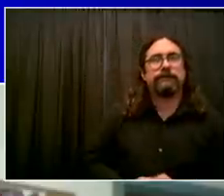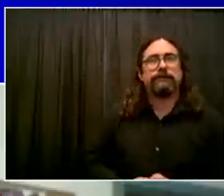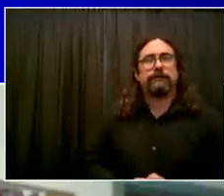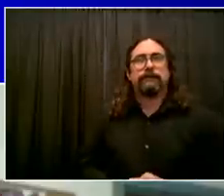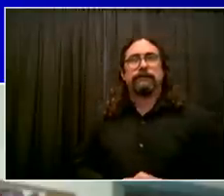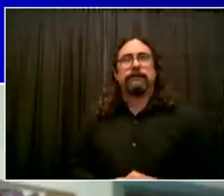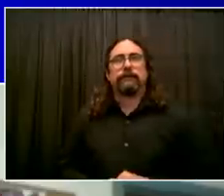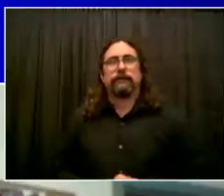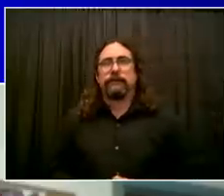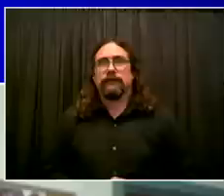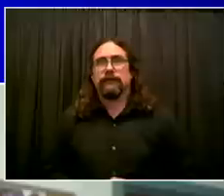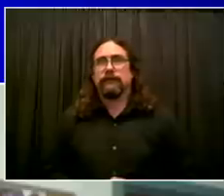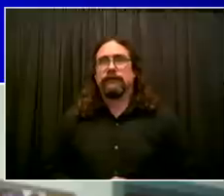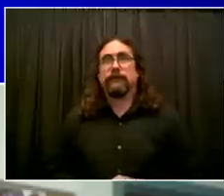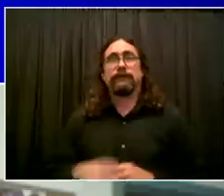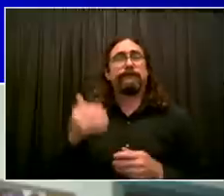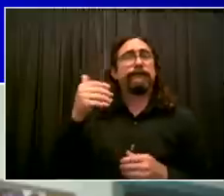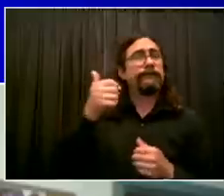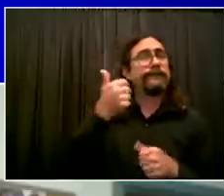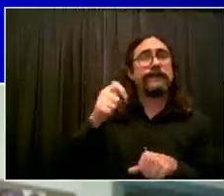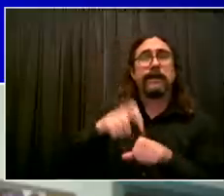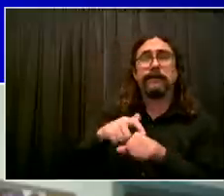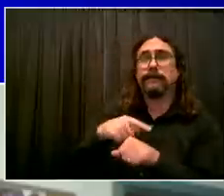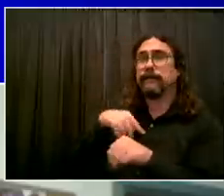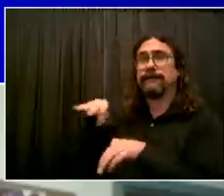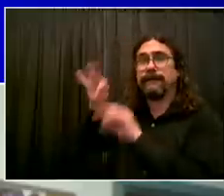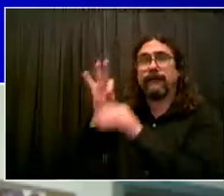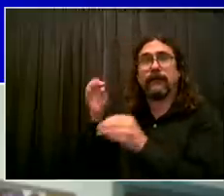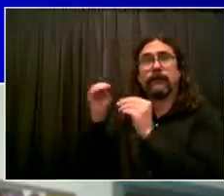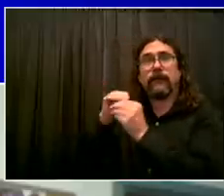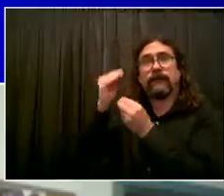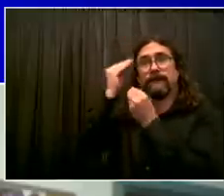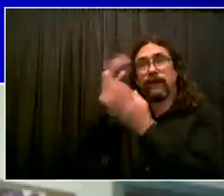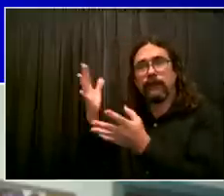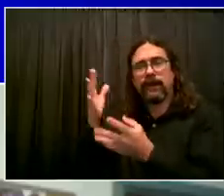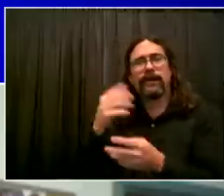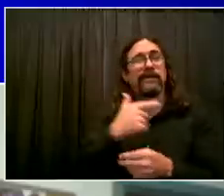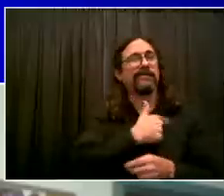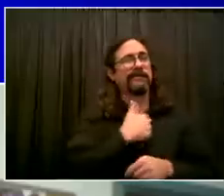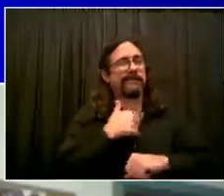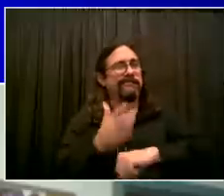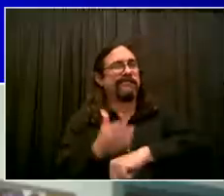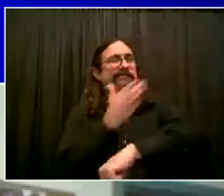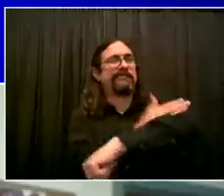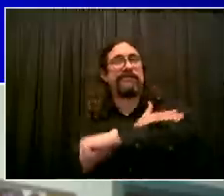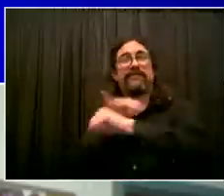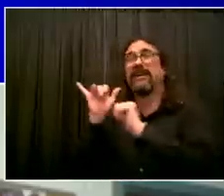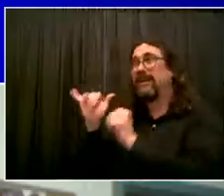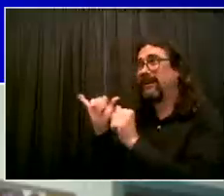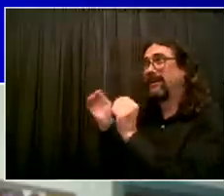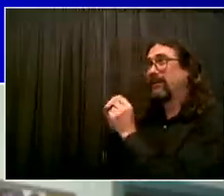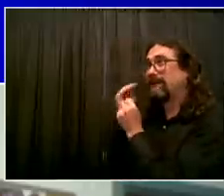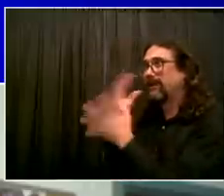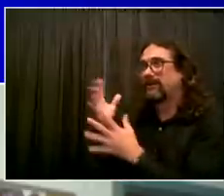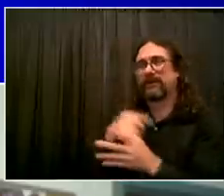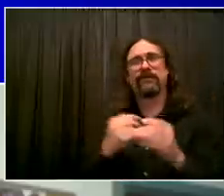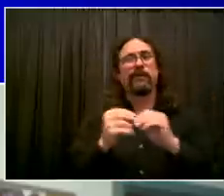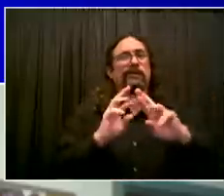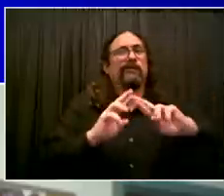it's also a call to our arms to do more. So we can, we will, and thank you for being a partner in this work.